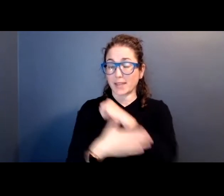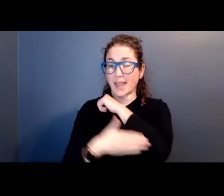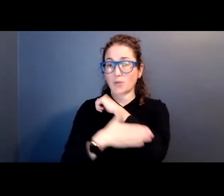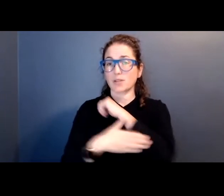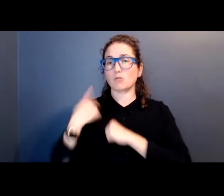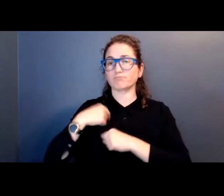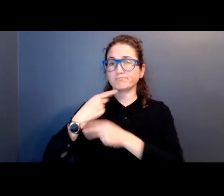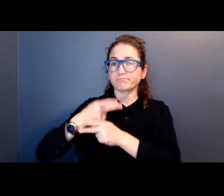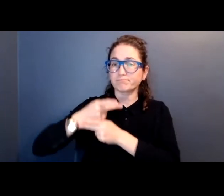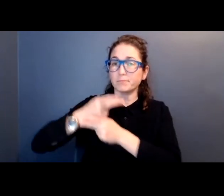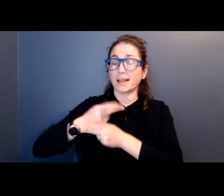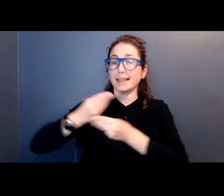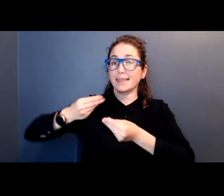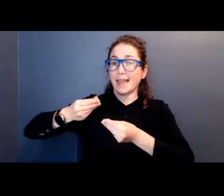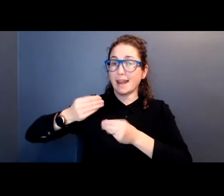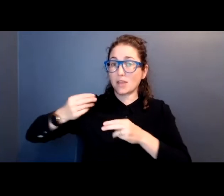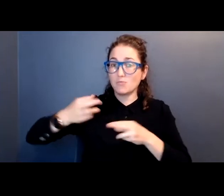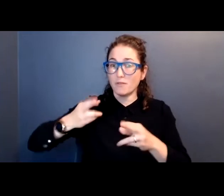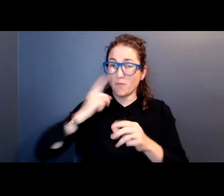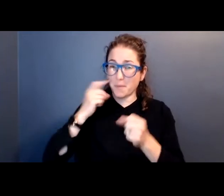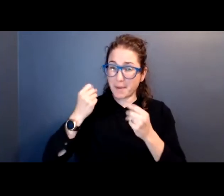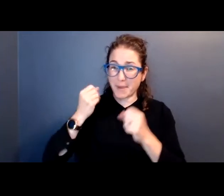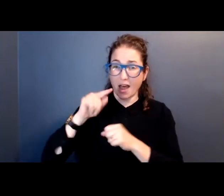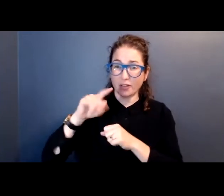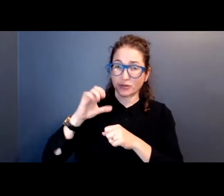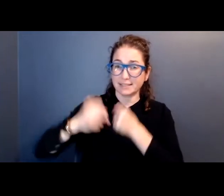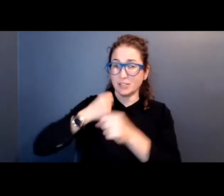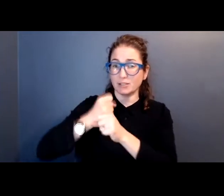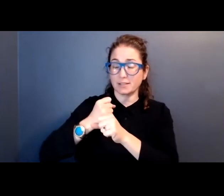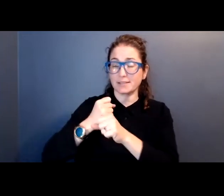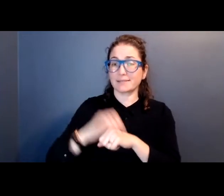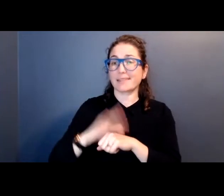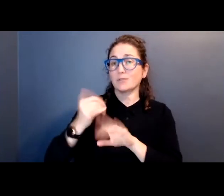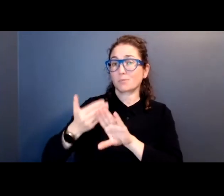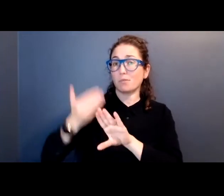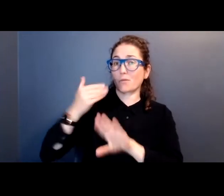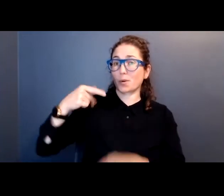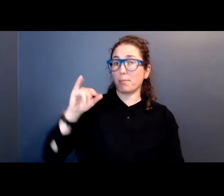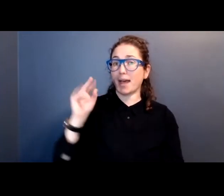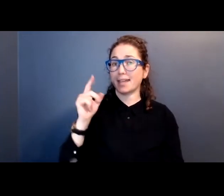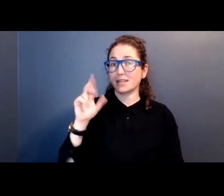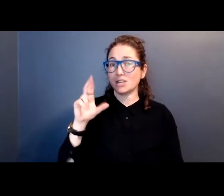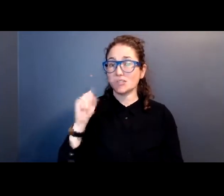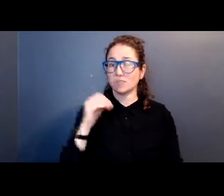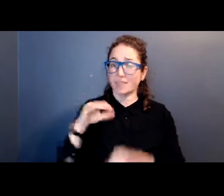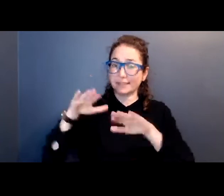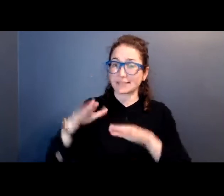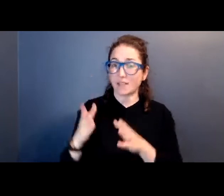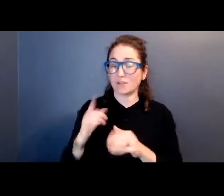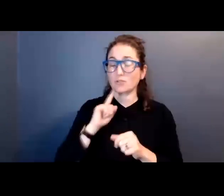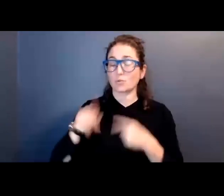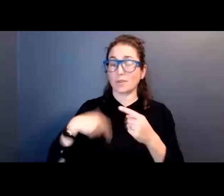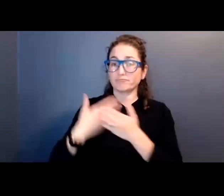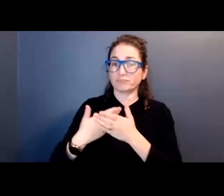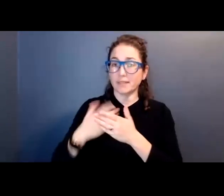land and river for hundreds of years before the pioneers and the settlers came, and they pass their